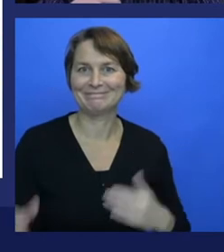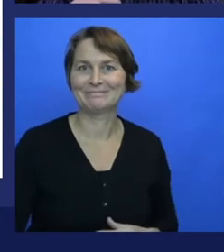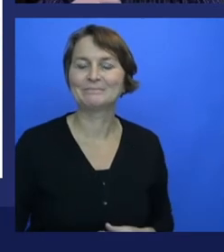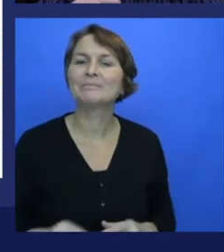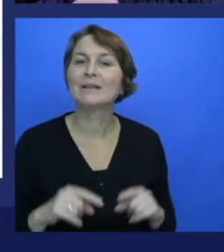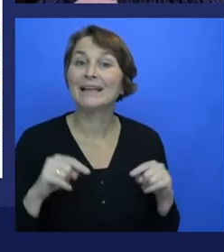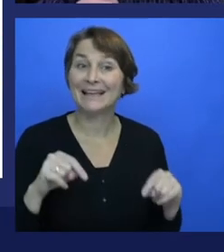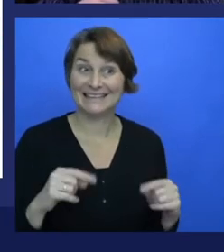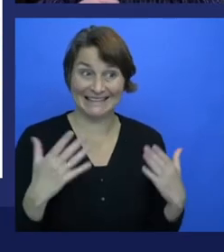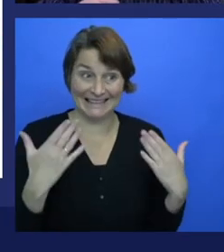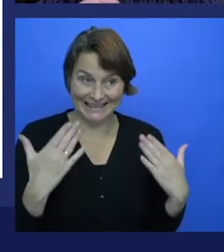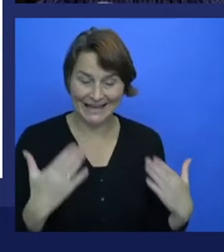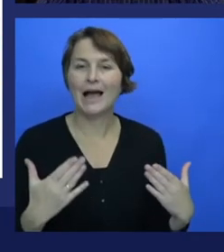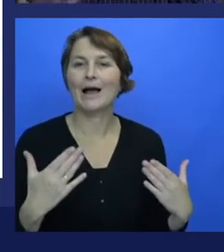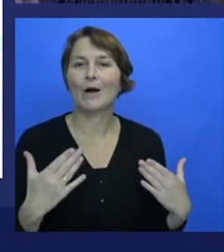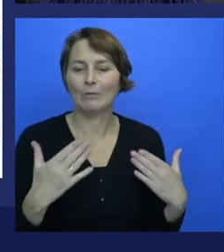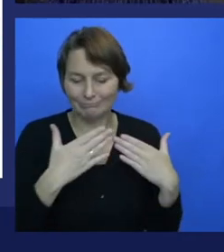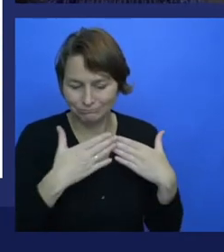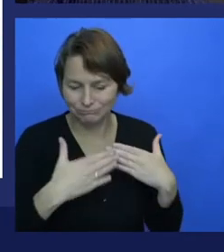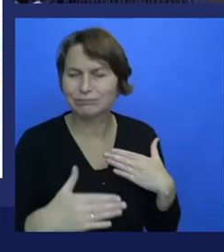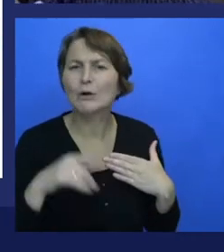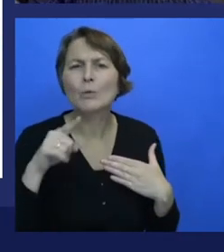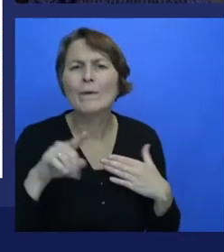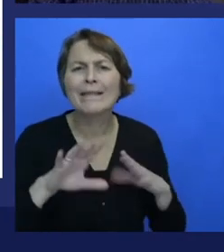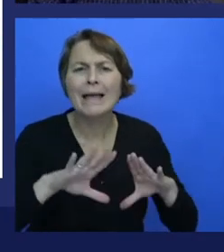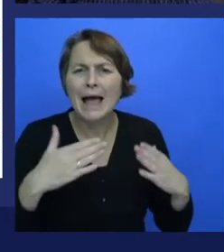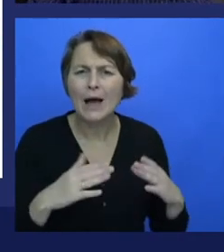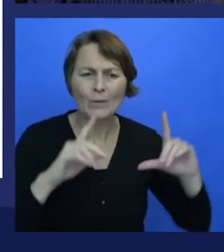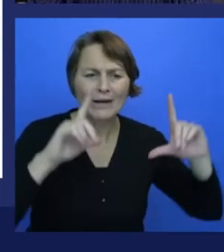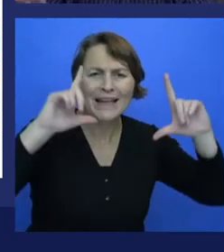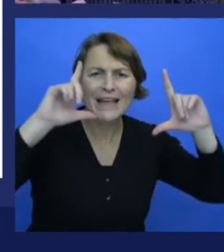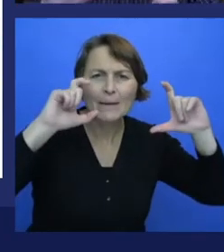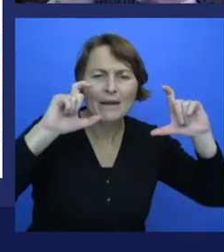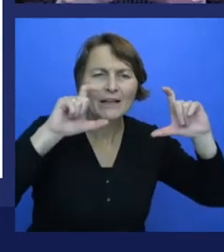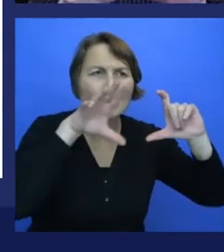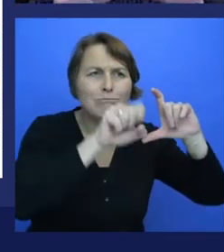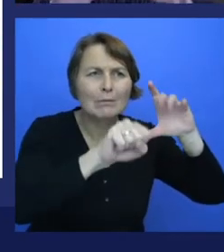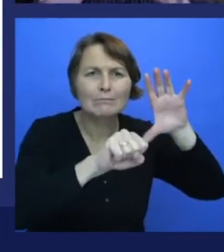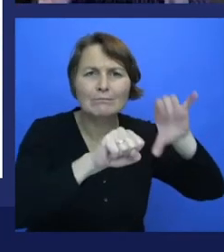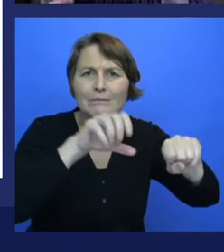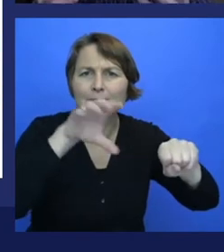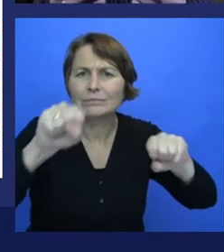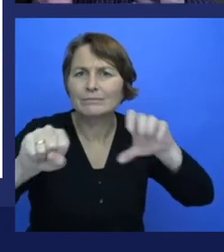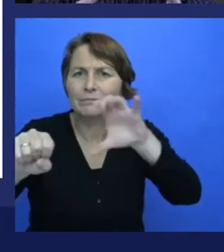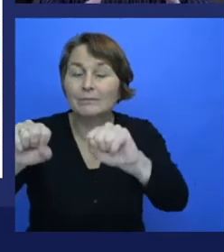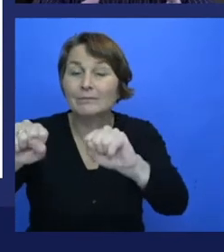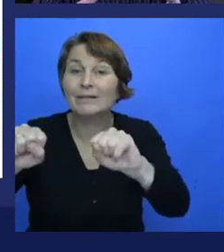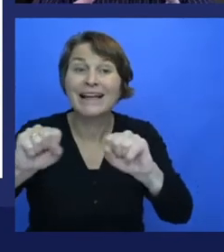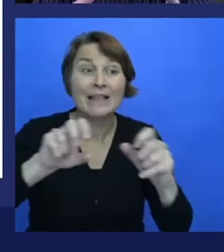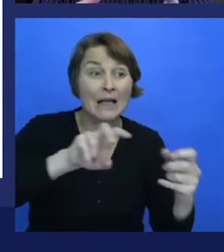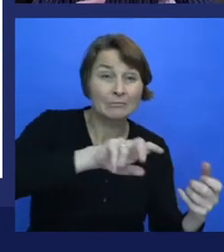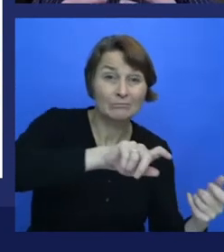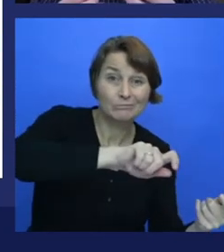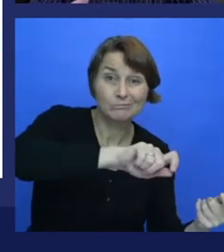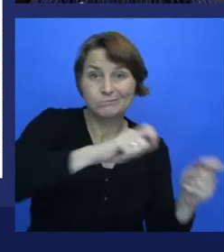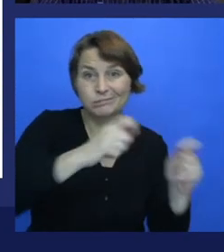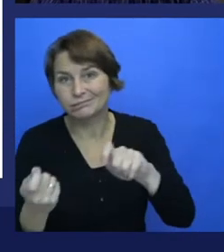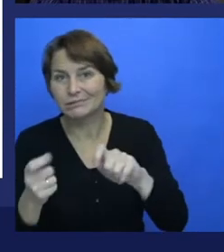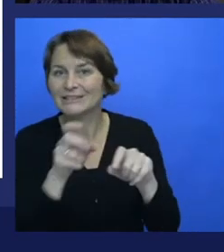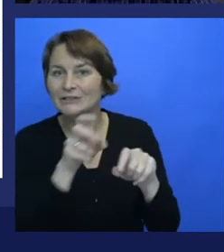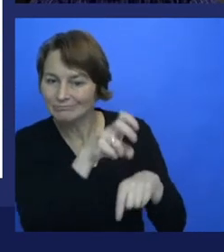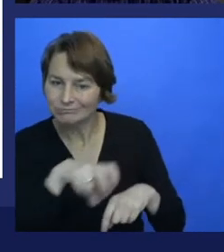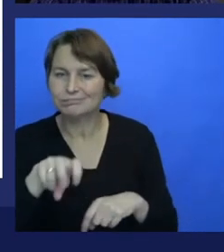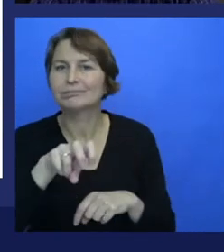here with this image recognition. Now, quickly moved over to voice recognition because, you know, one of the beautiful things about the